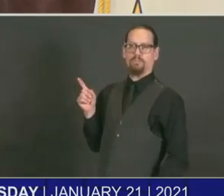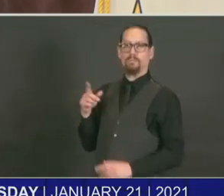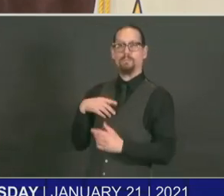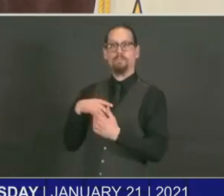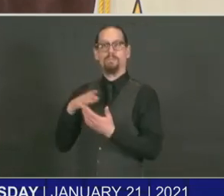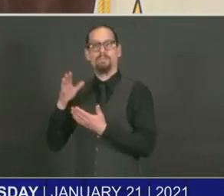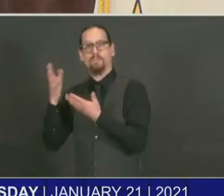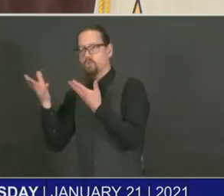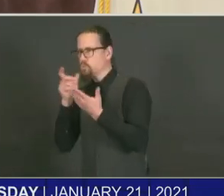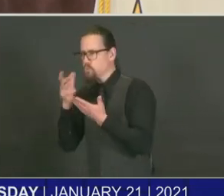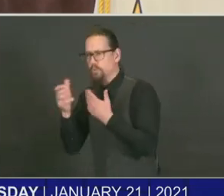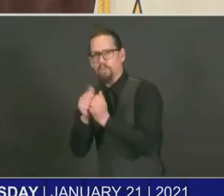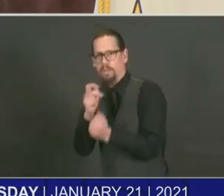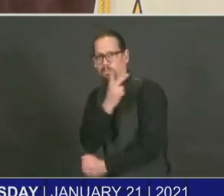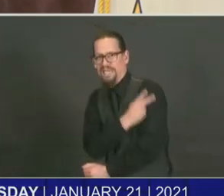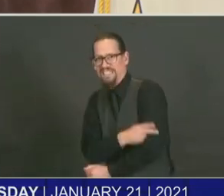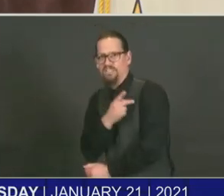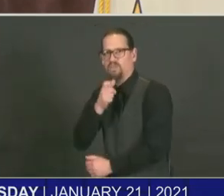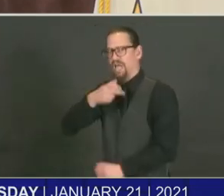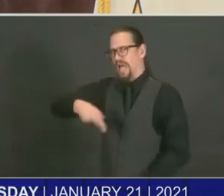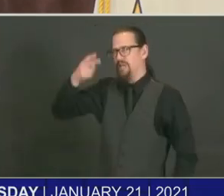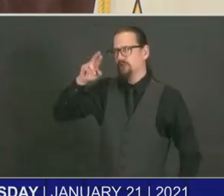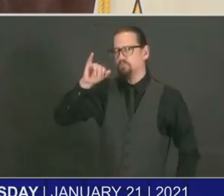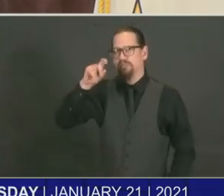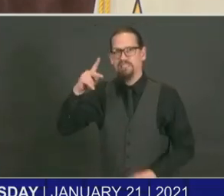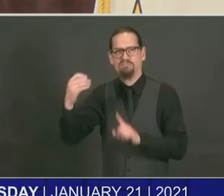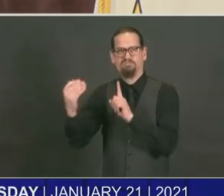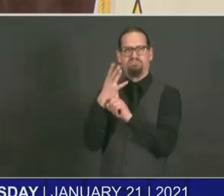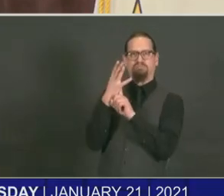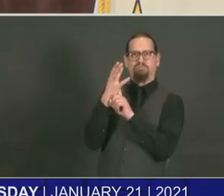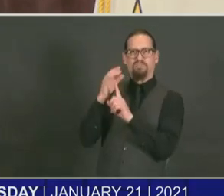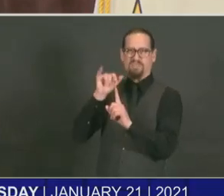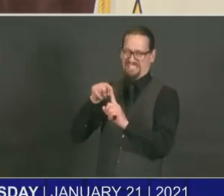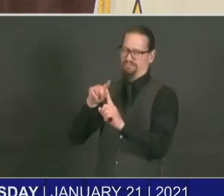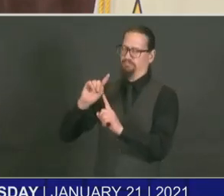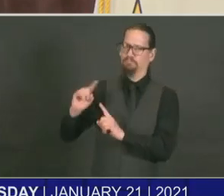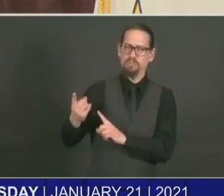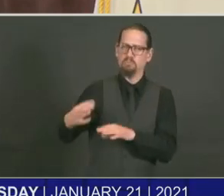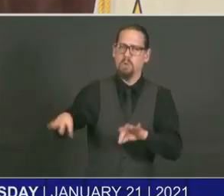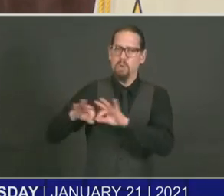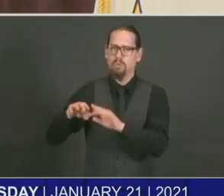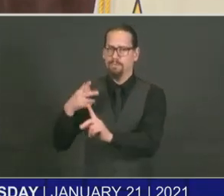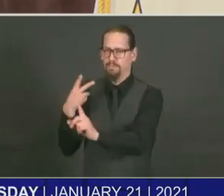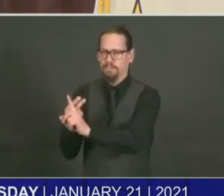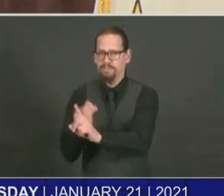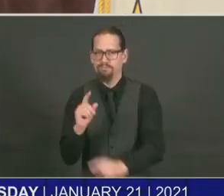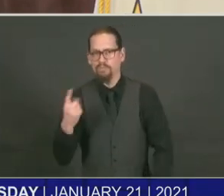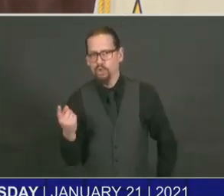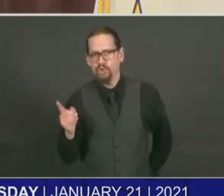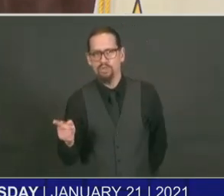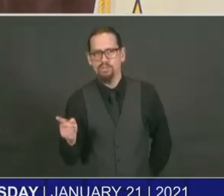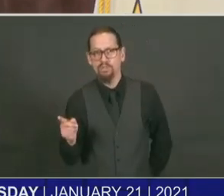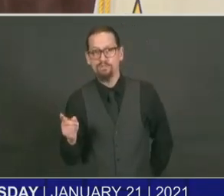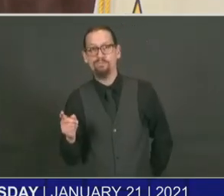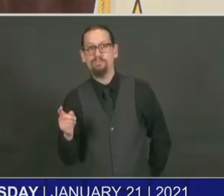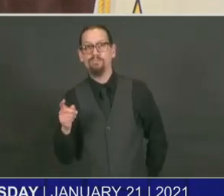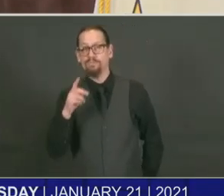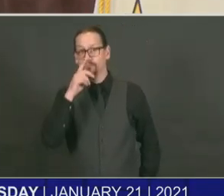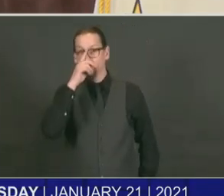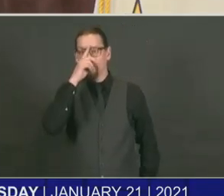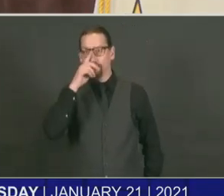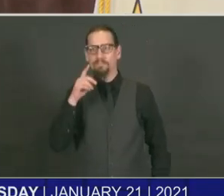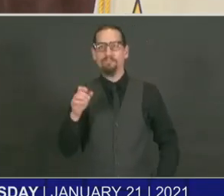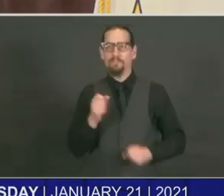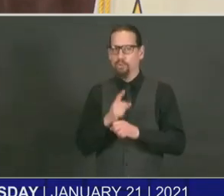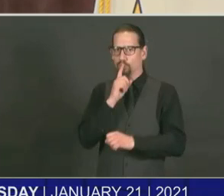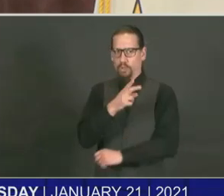highest risk, continue to stay at the forefront of who's vaccinated and they're able to take care of the